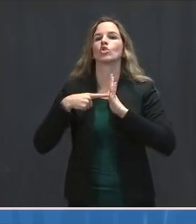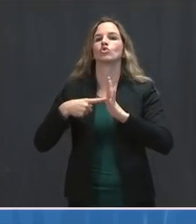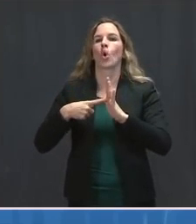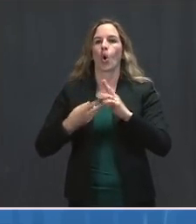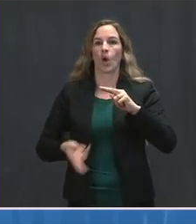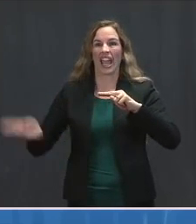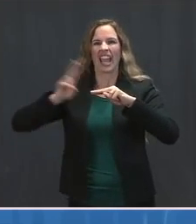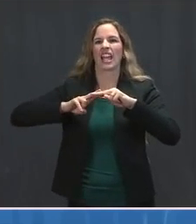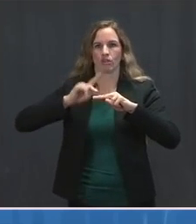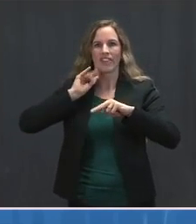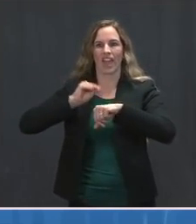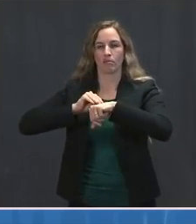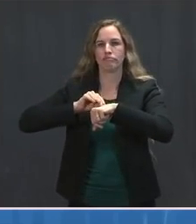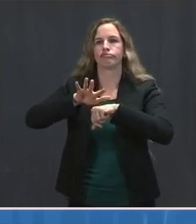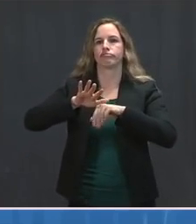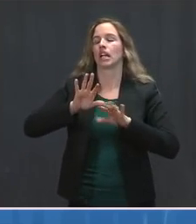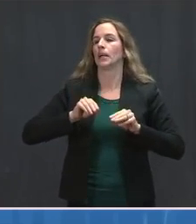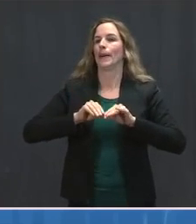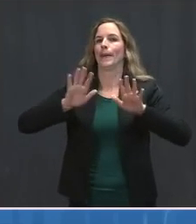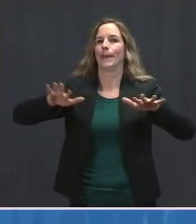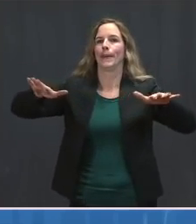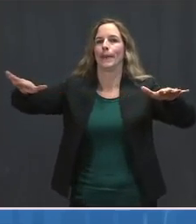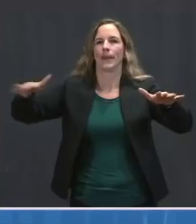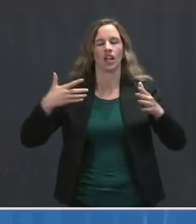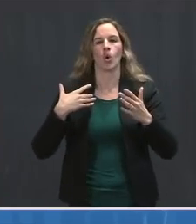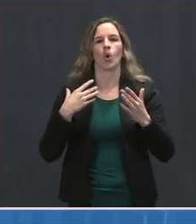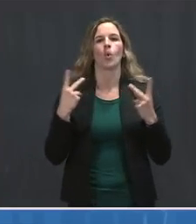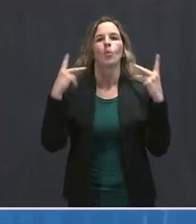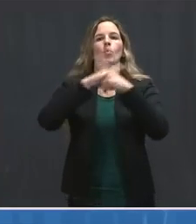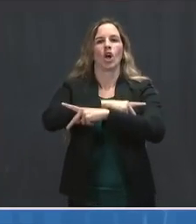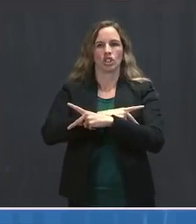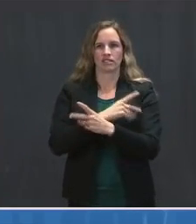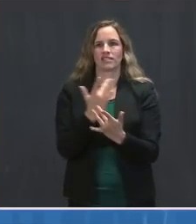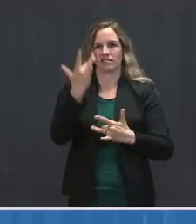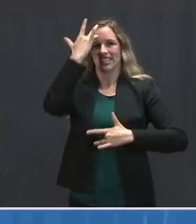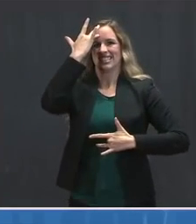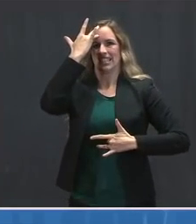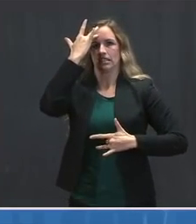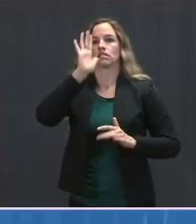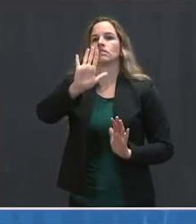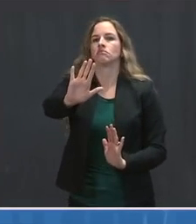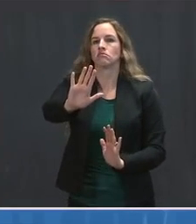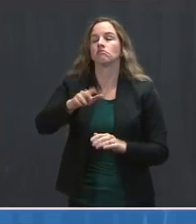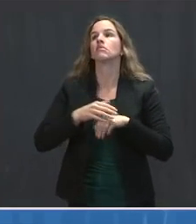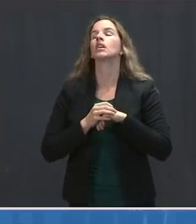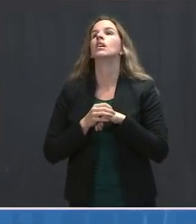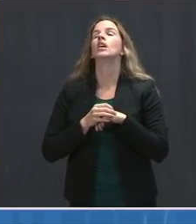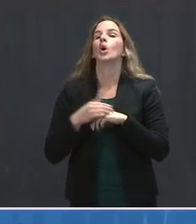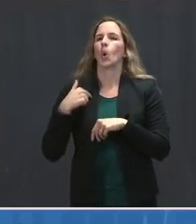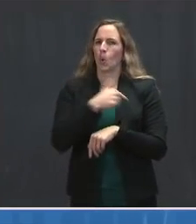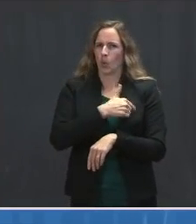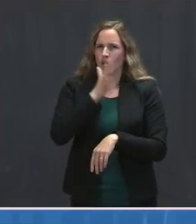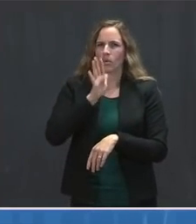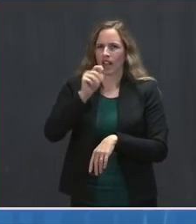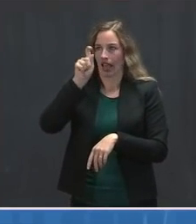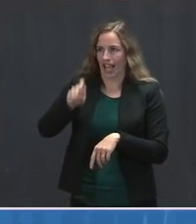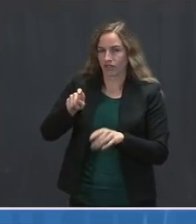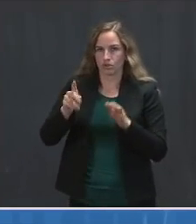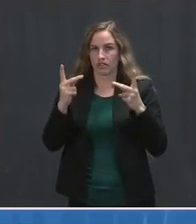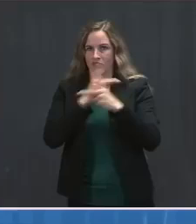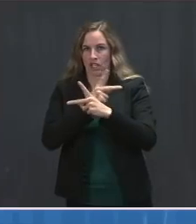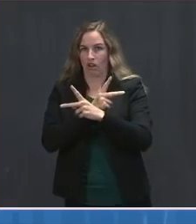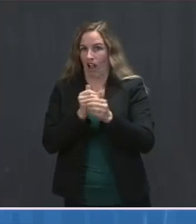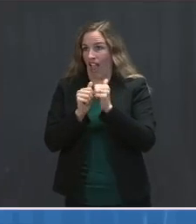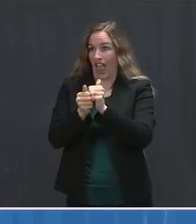pathogenesis leading to severe disease. So this is something that we will have to deal with because this is